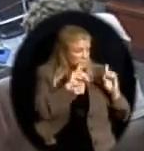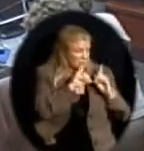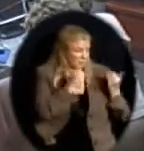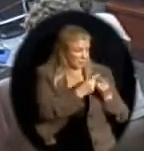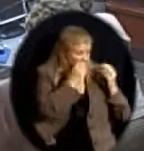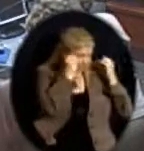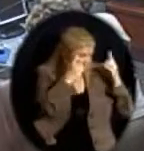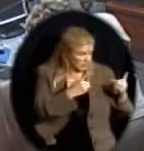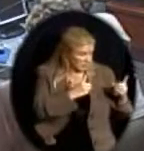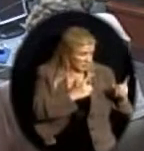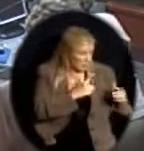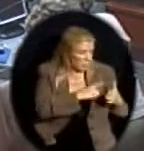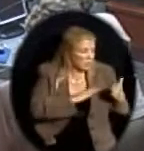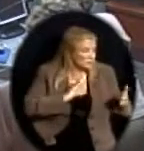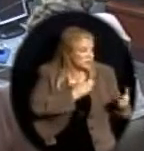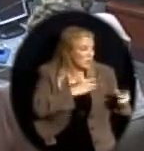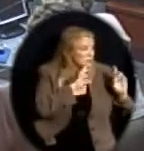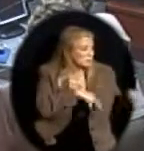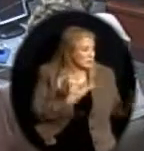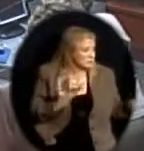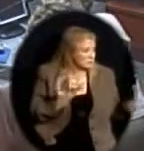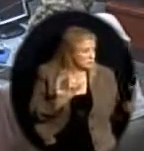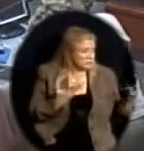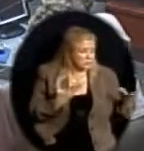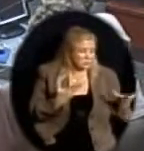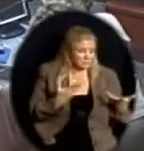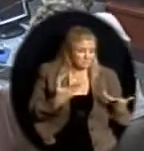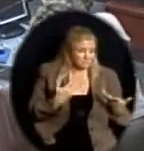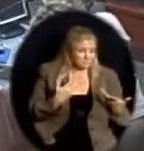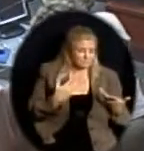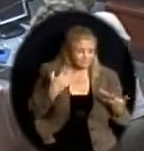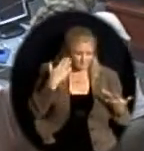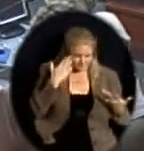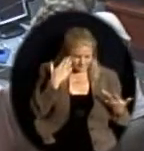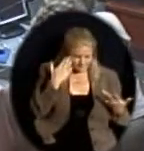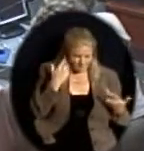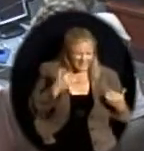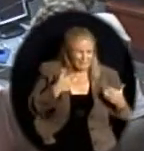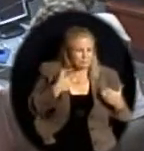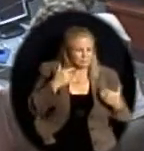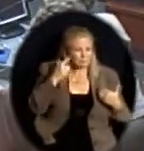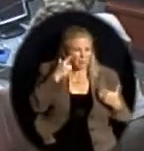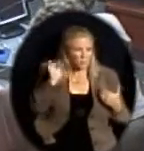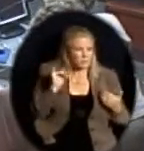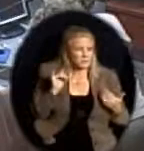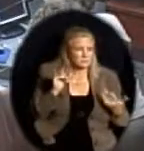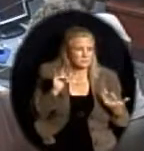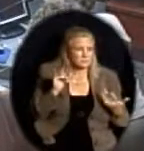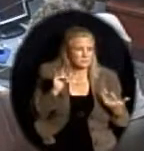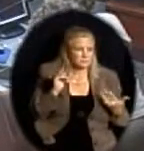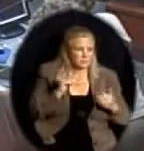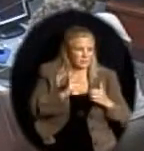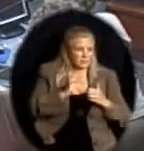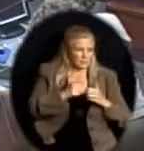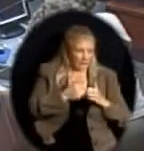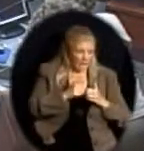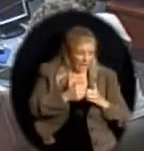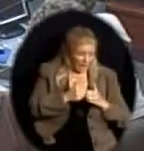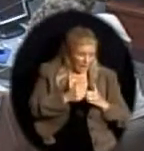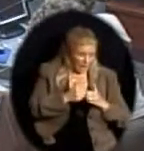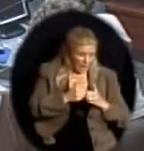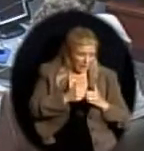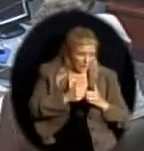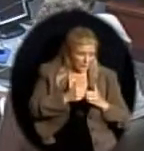It appears to me like, how are we going to be able, it appears to me that, I ask the question, is how are we going to make AYP for